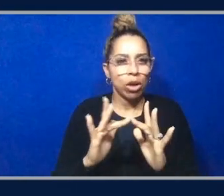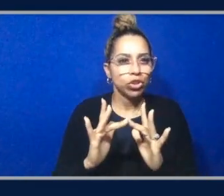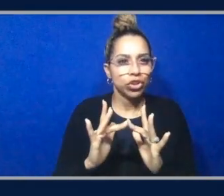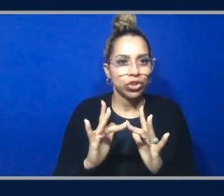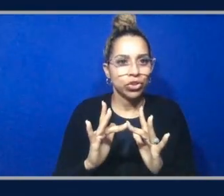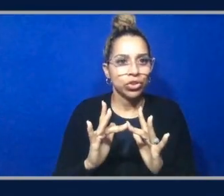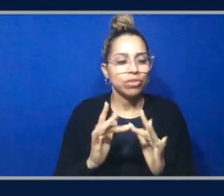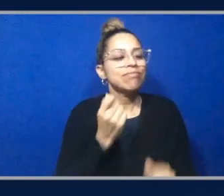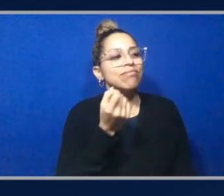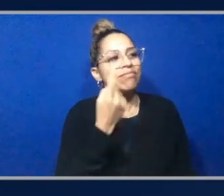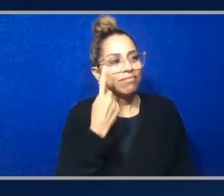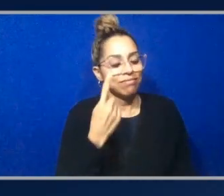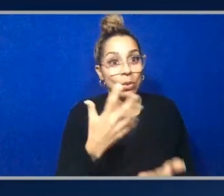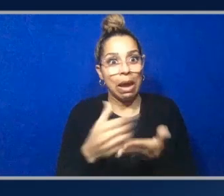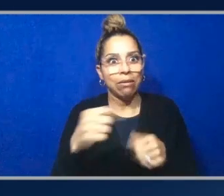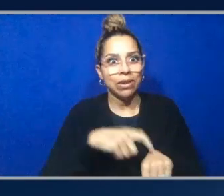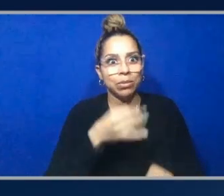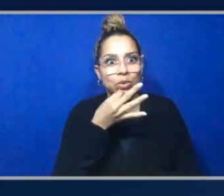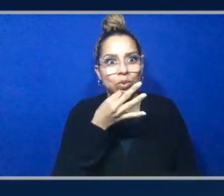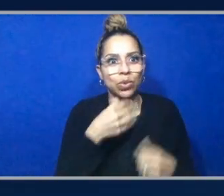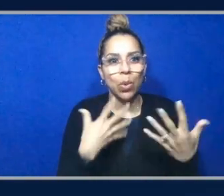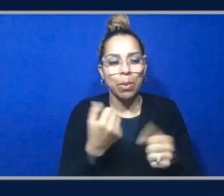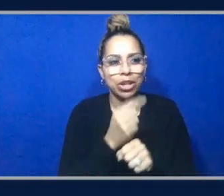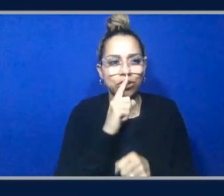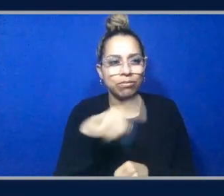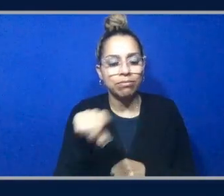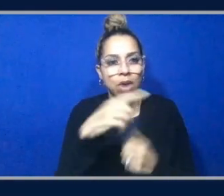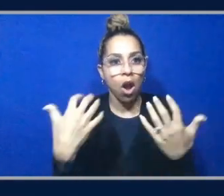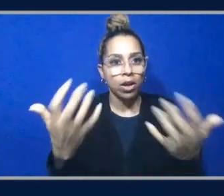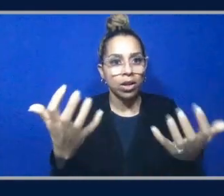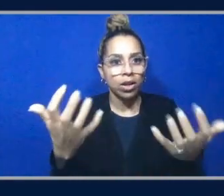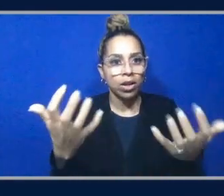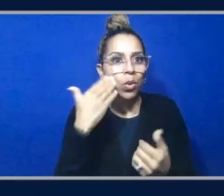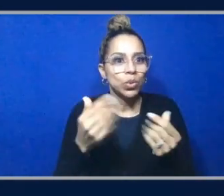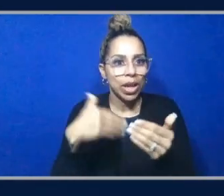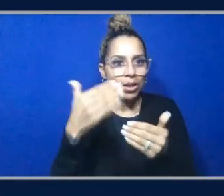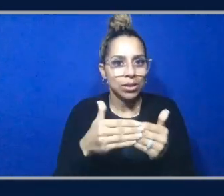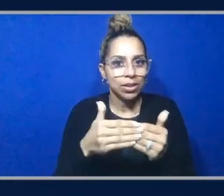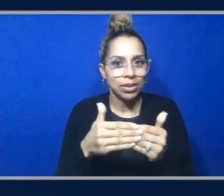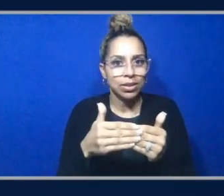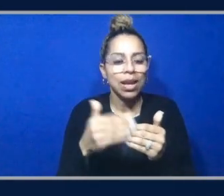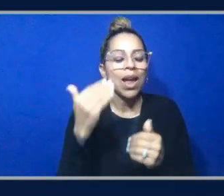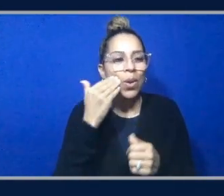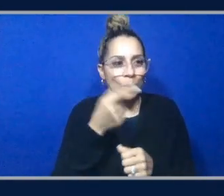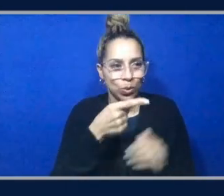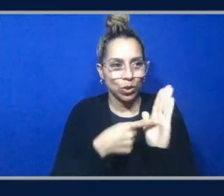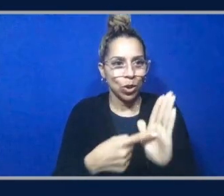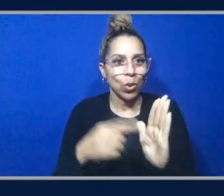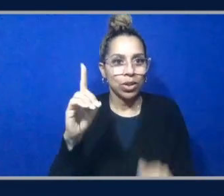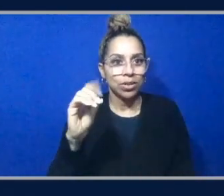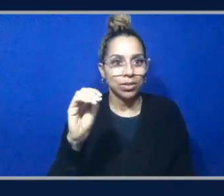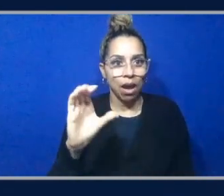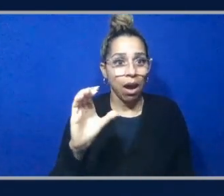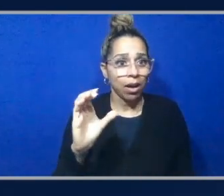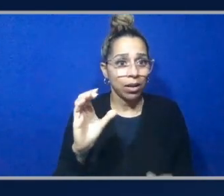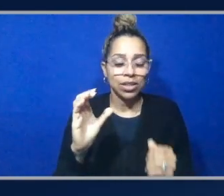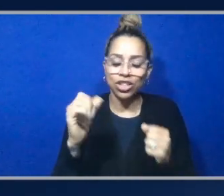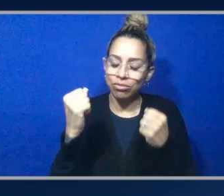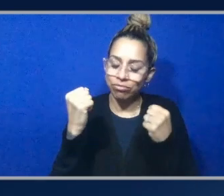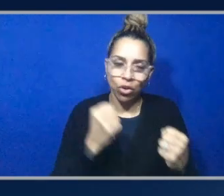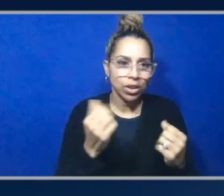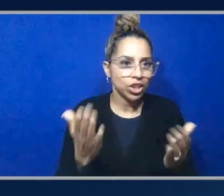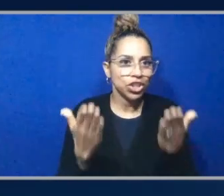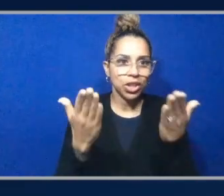audience knows where to go next what what can they do next if they want to learn more i know you showed up the the docs i highly encourage everybody to read the docs um where